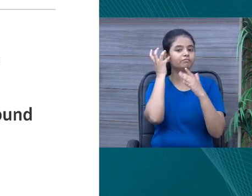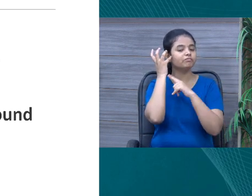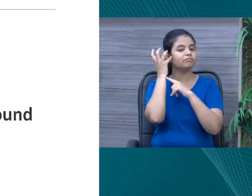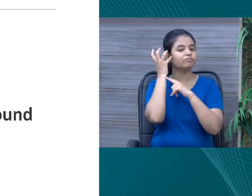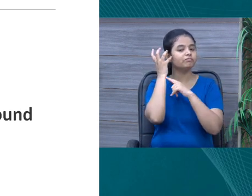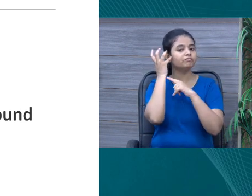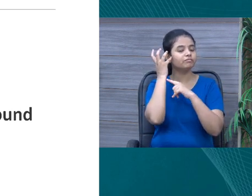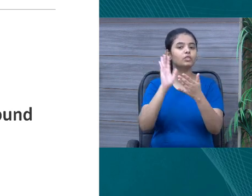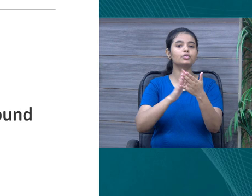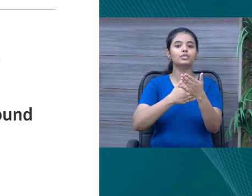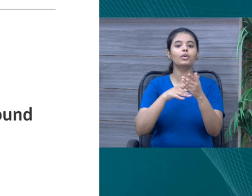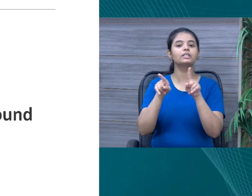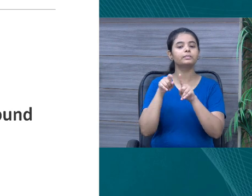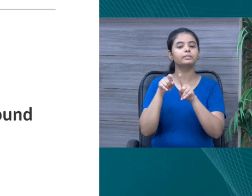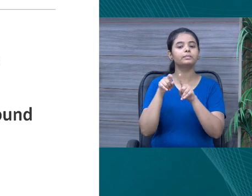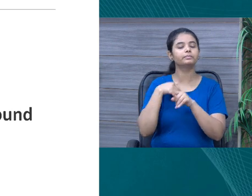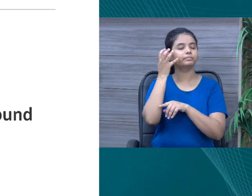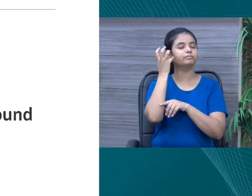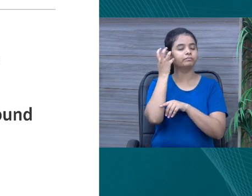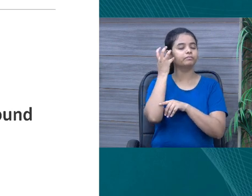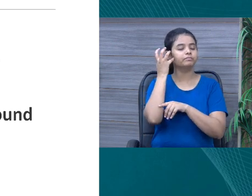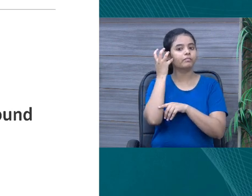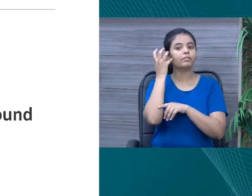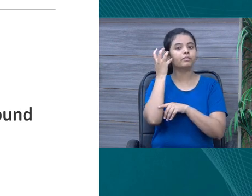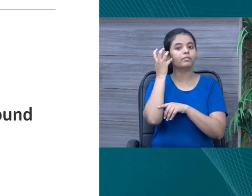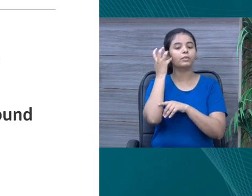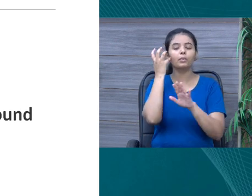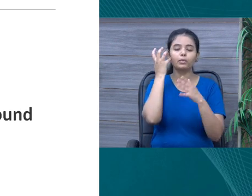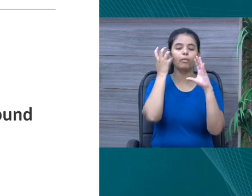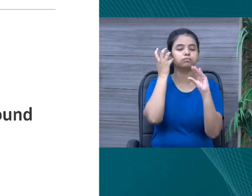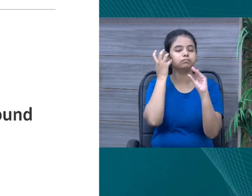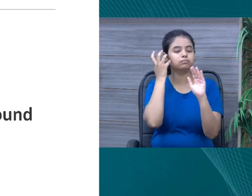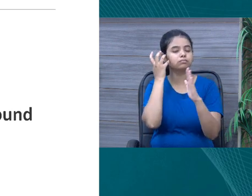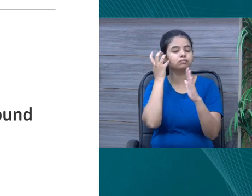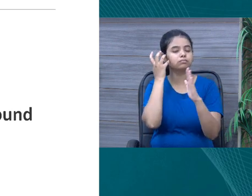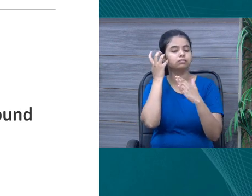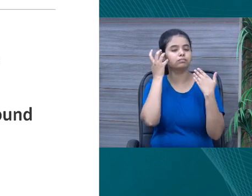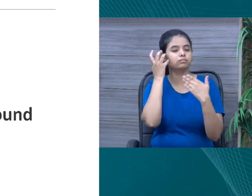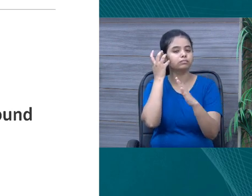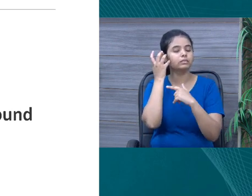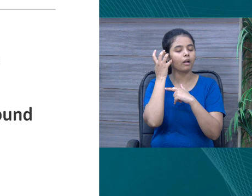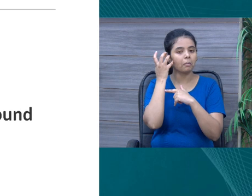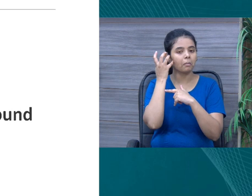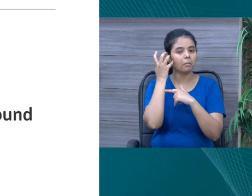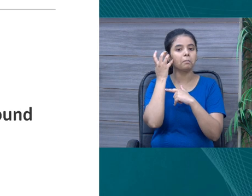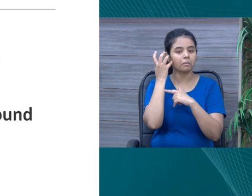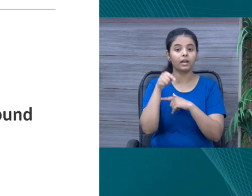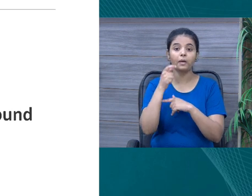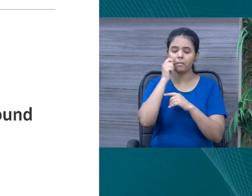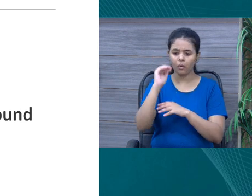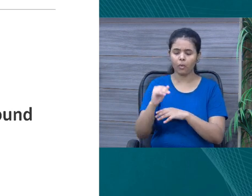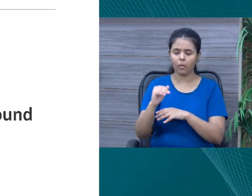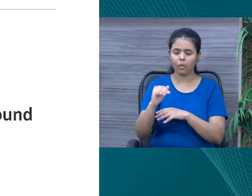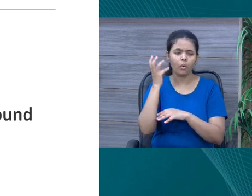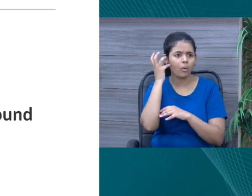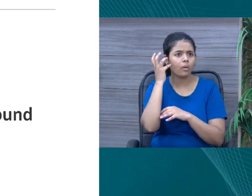It was a soft sweet sound which is coming from the shell and the boy was